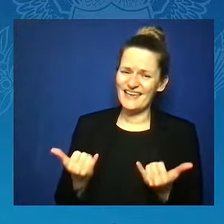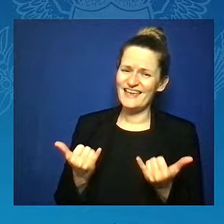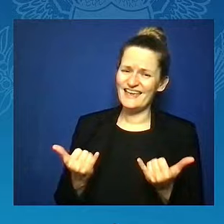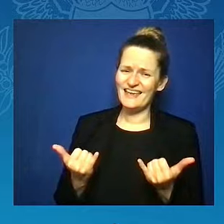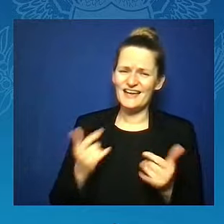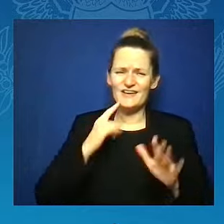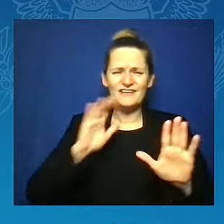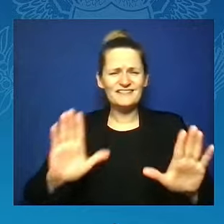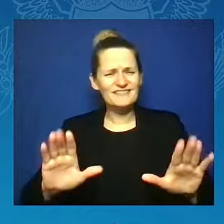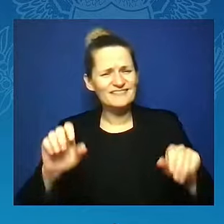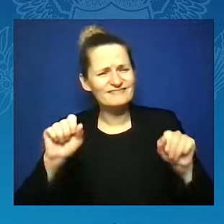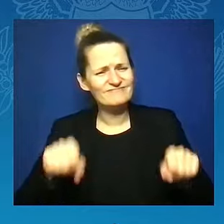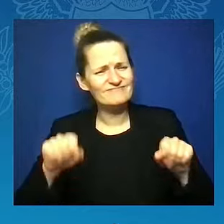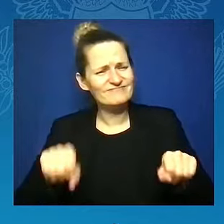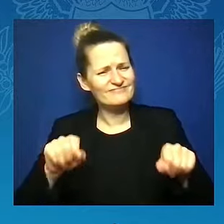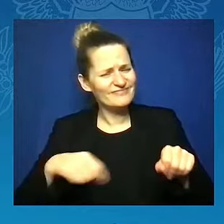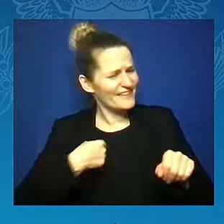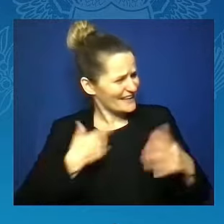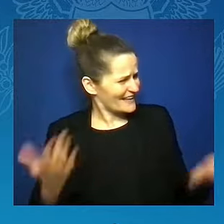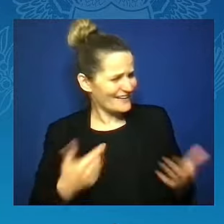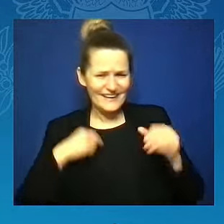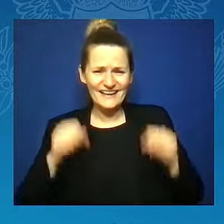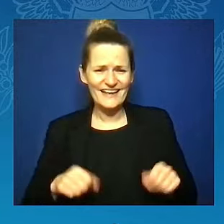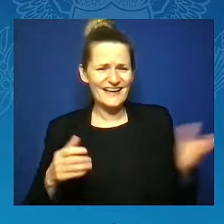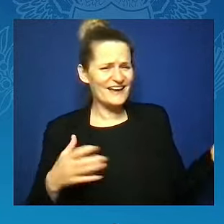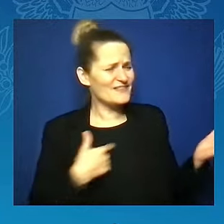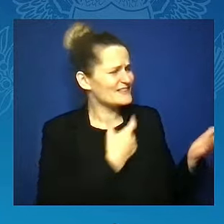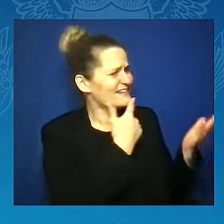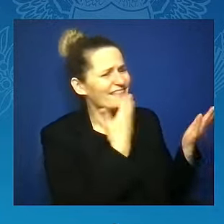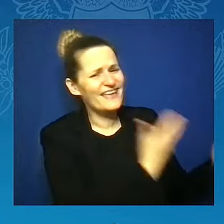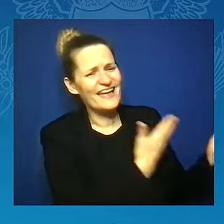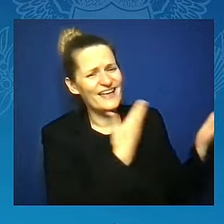thank you in front of all of the sisters who are here.